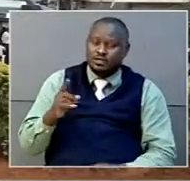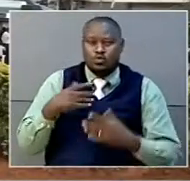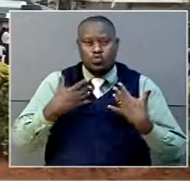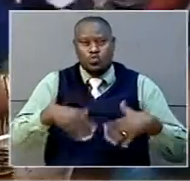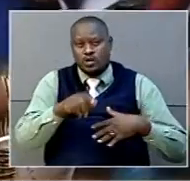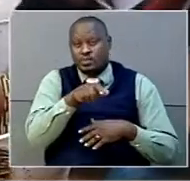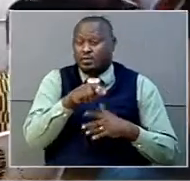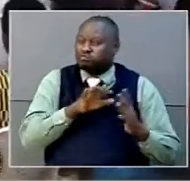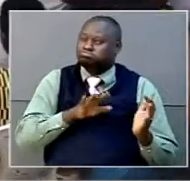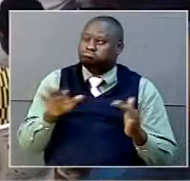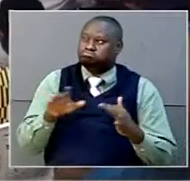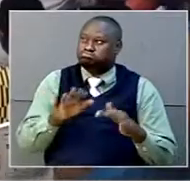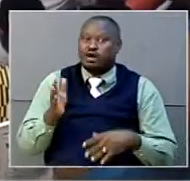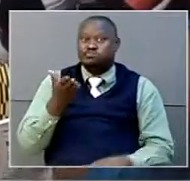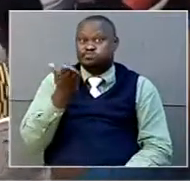a huge turn-up.